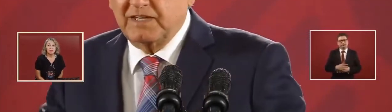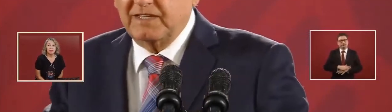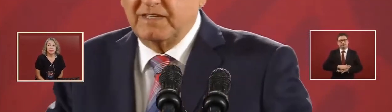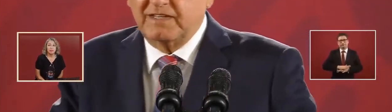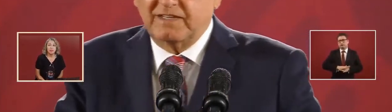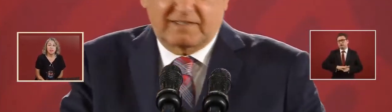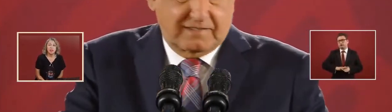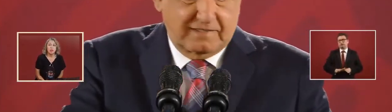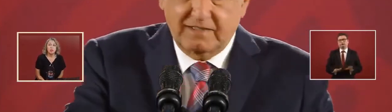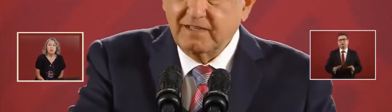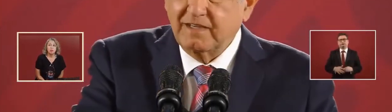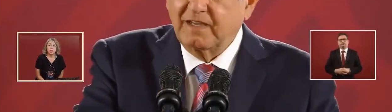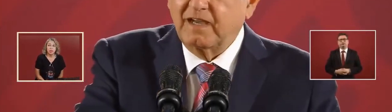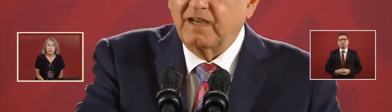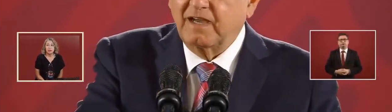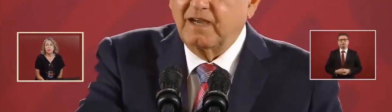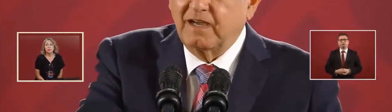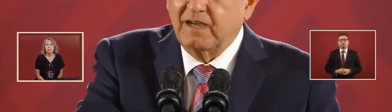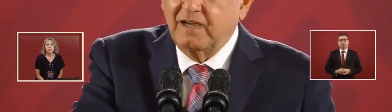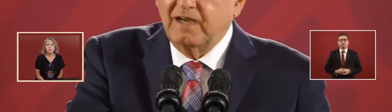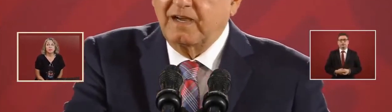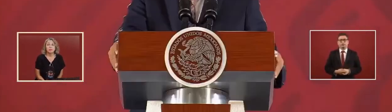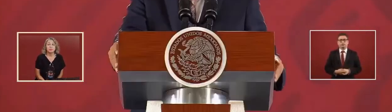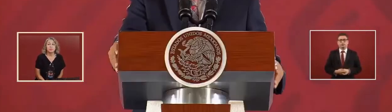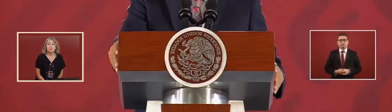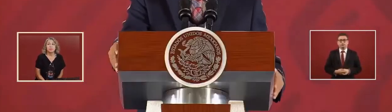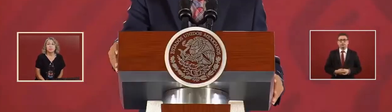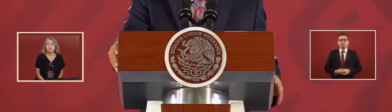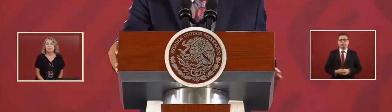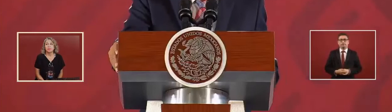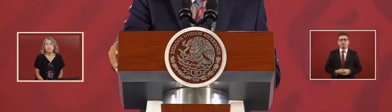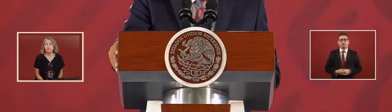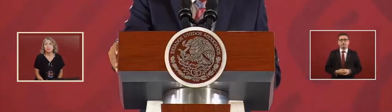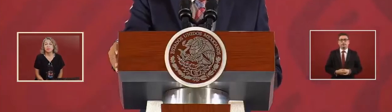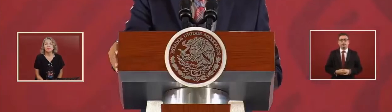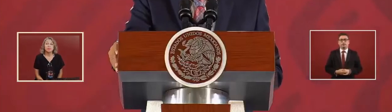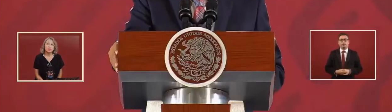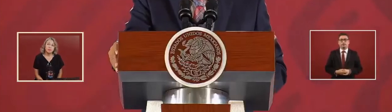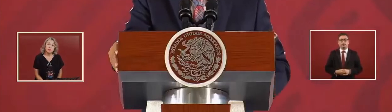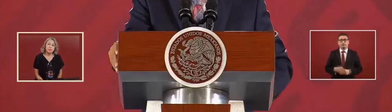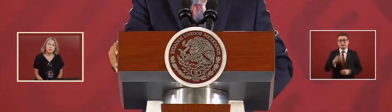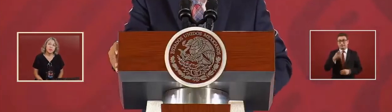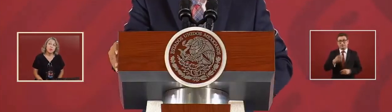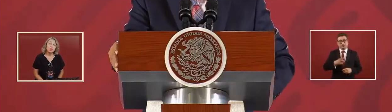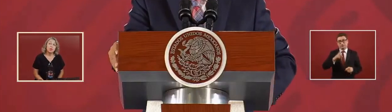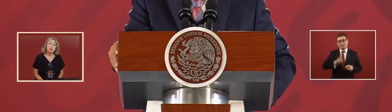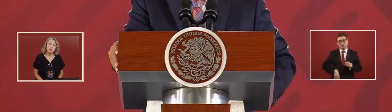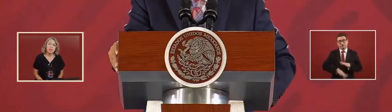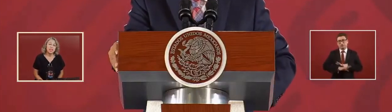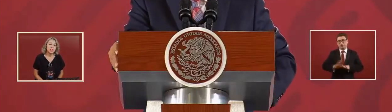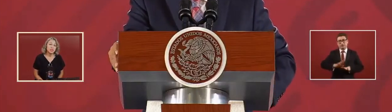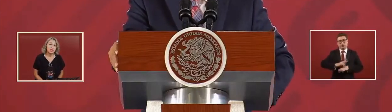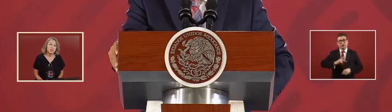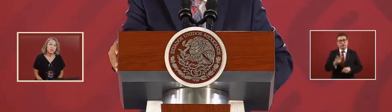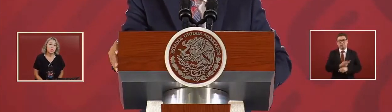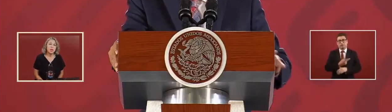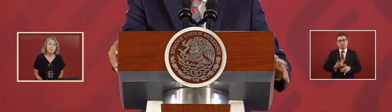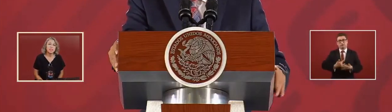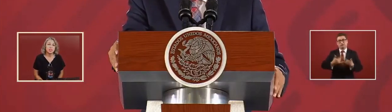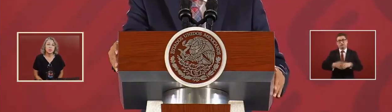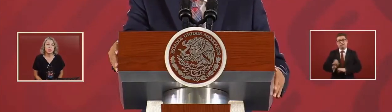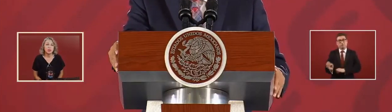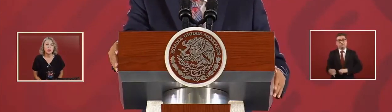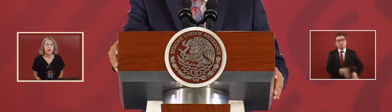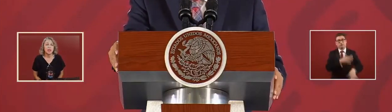will go to the history, the waste can or garbage